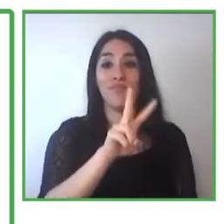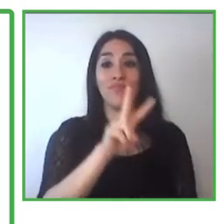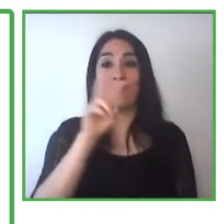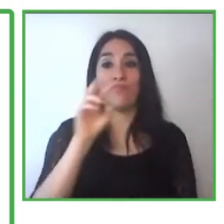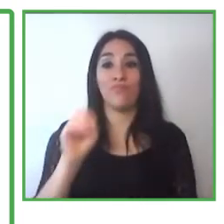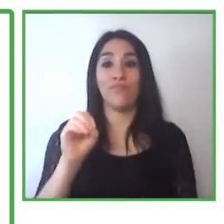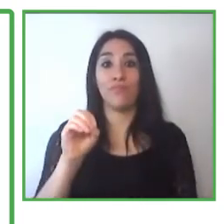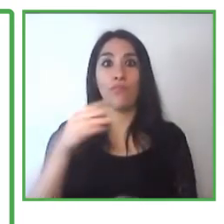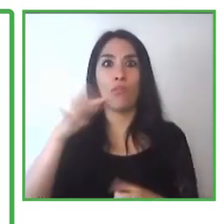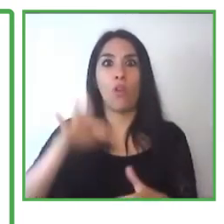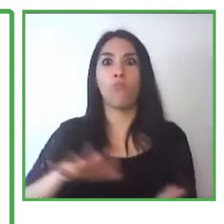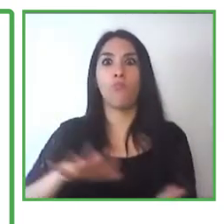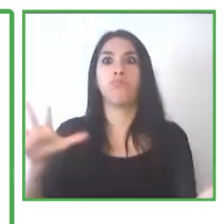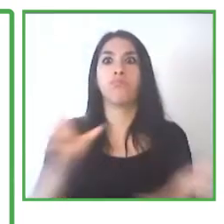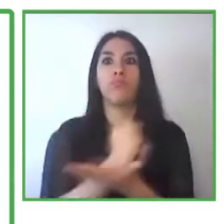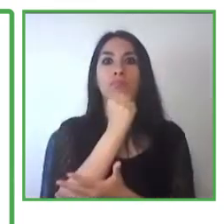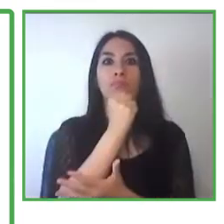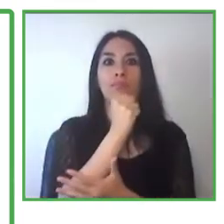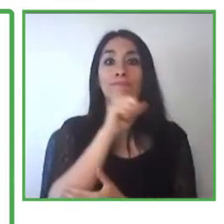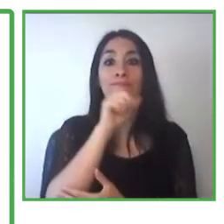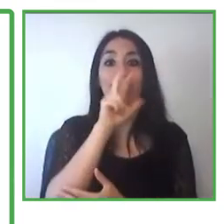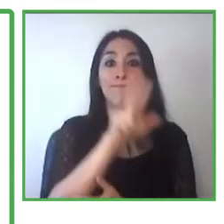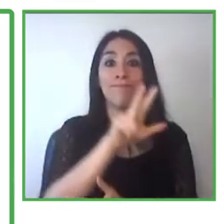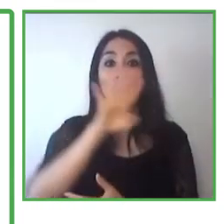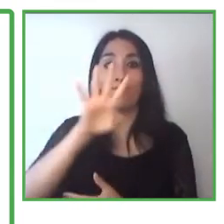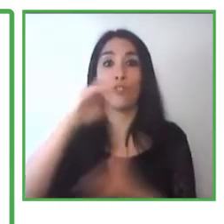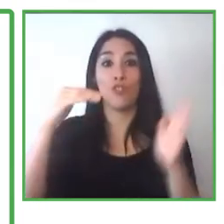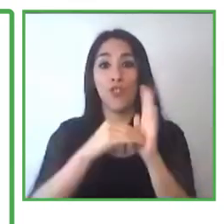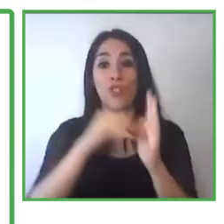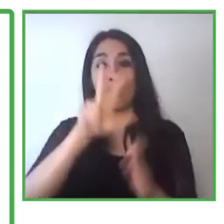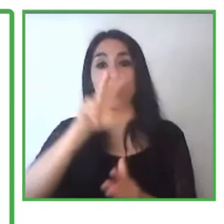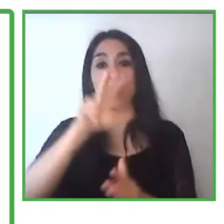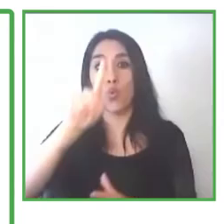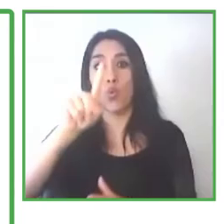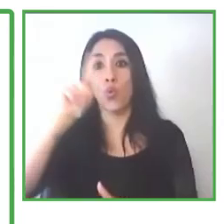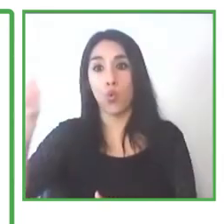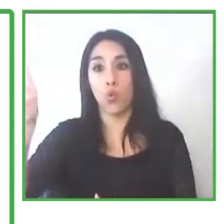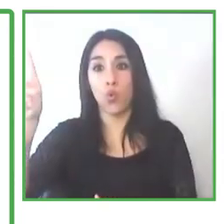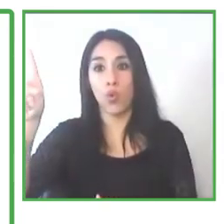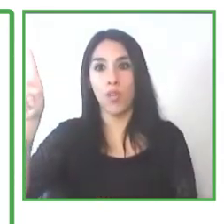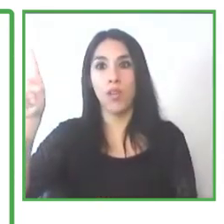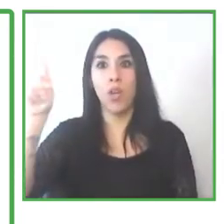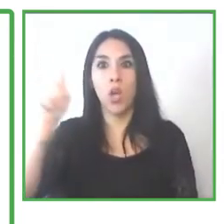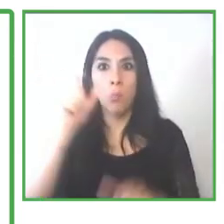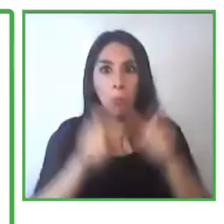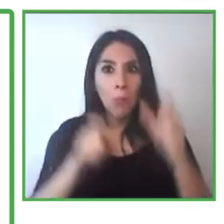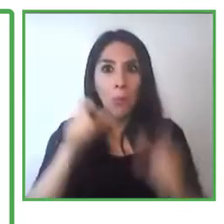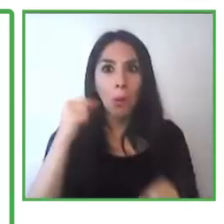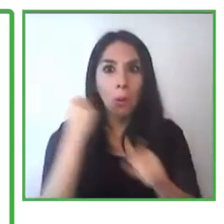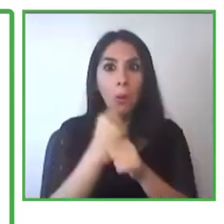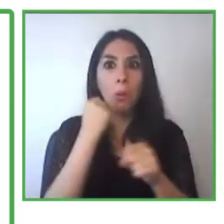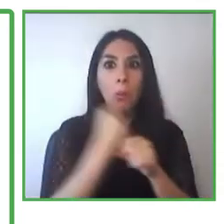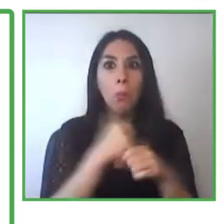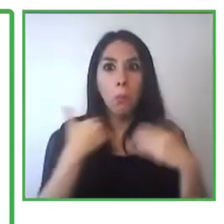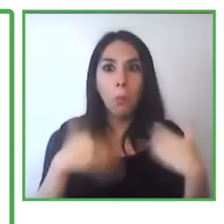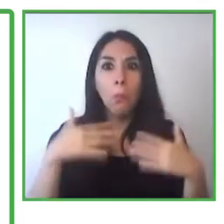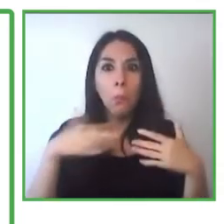2020, we got this amount of insertions, 34